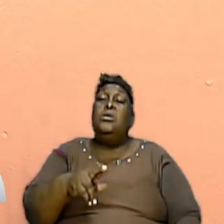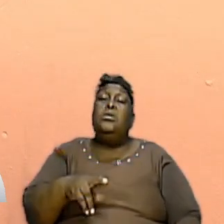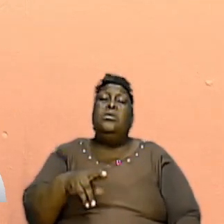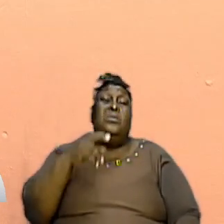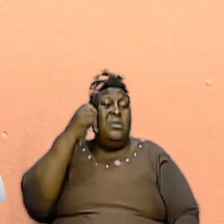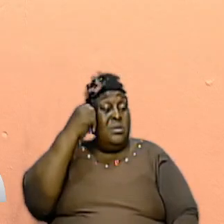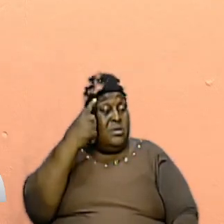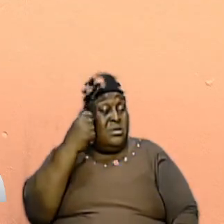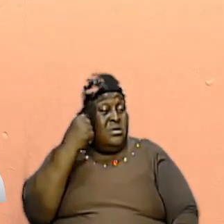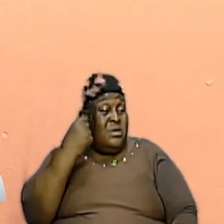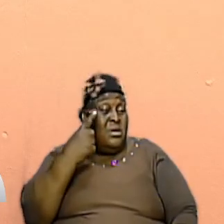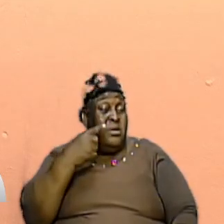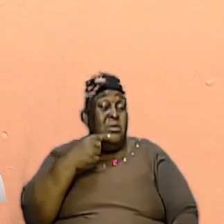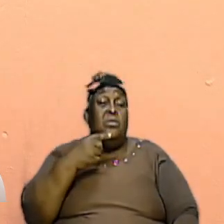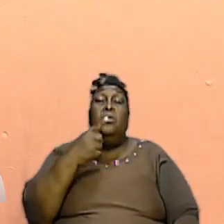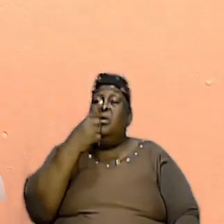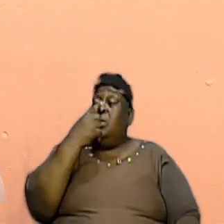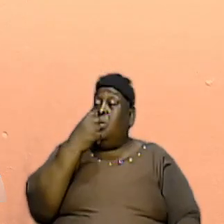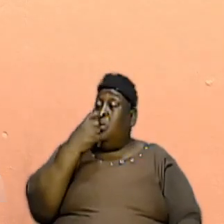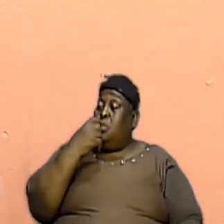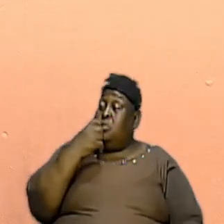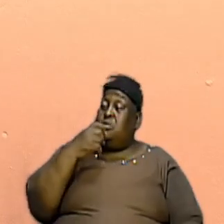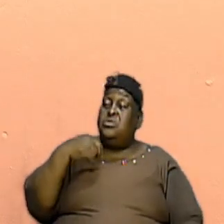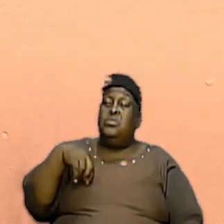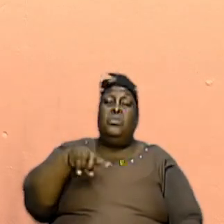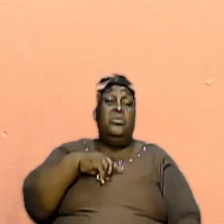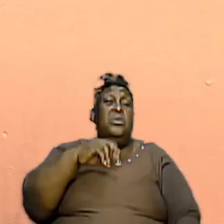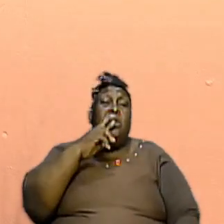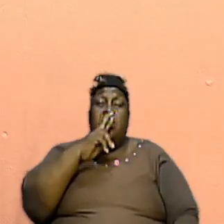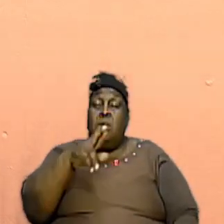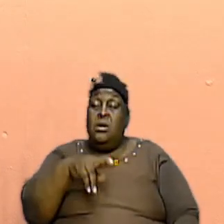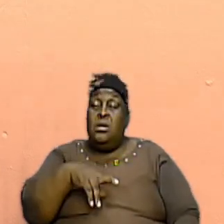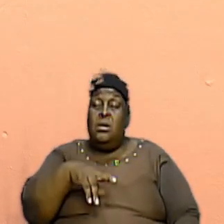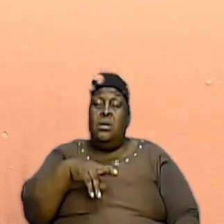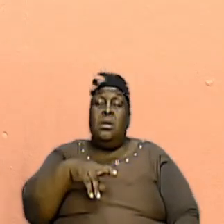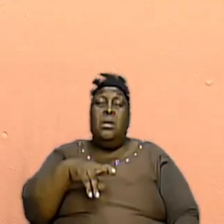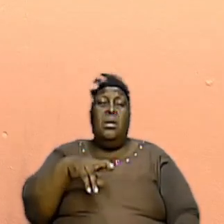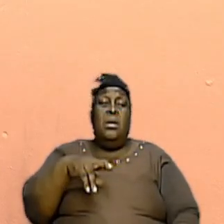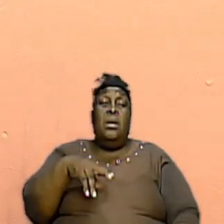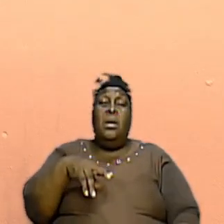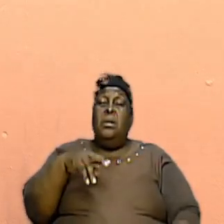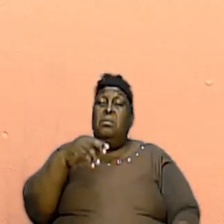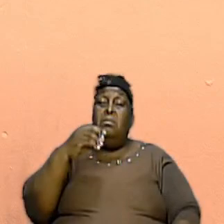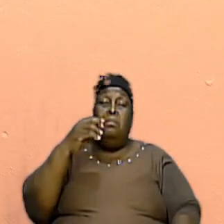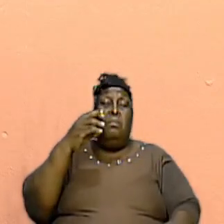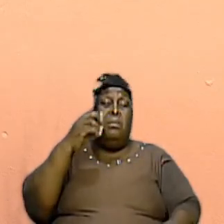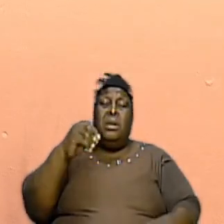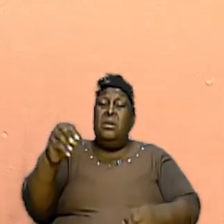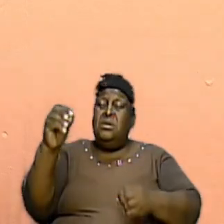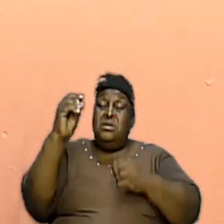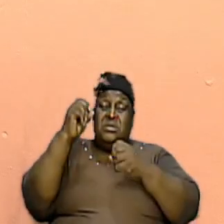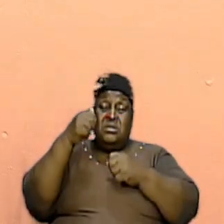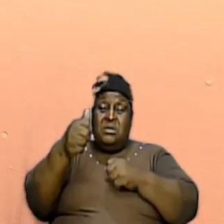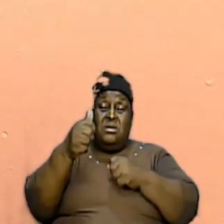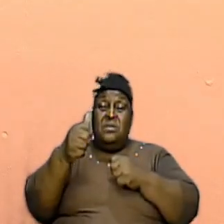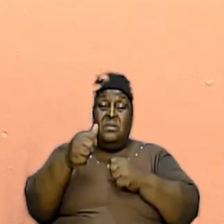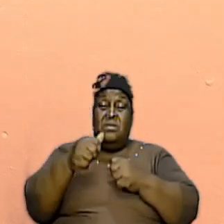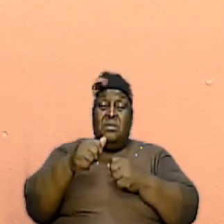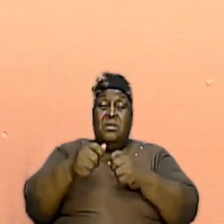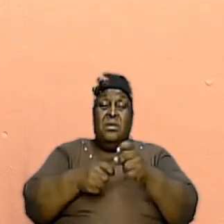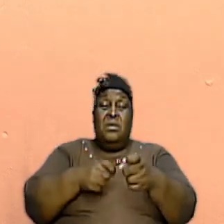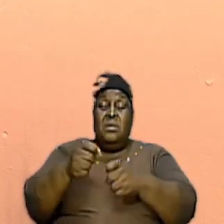understand whose we are and therefore to manage ourselves all